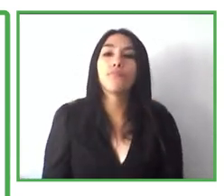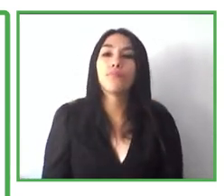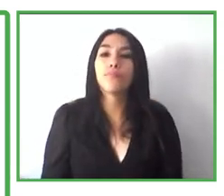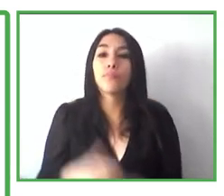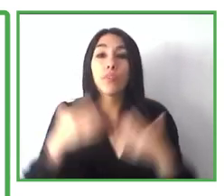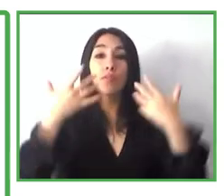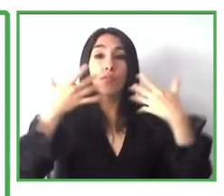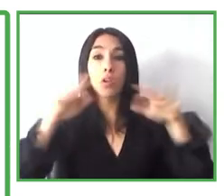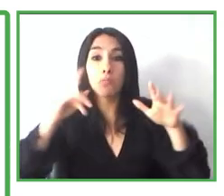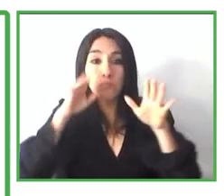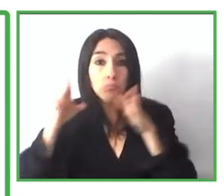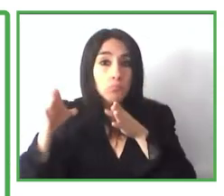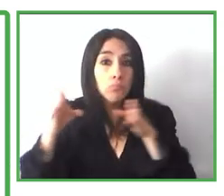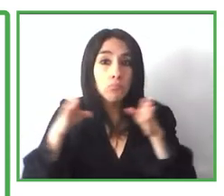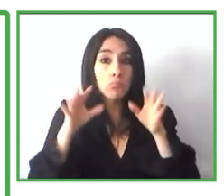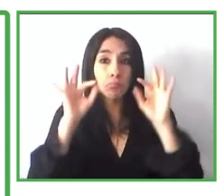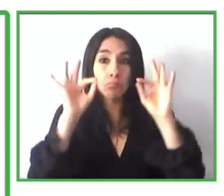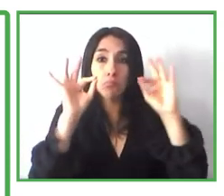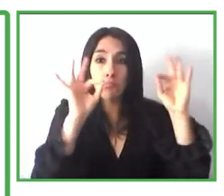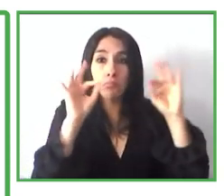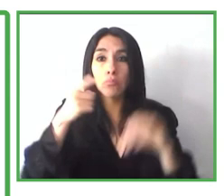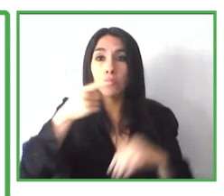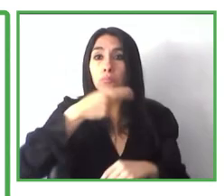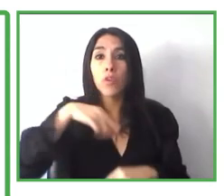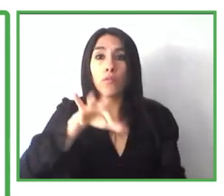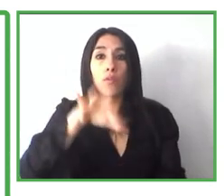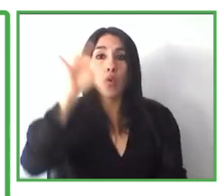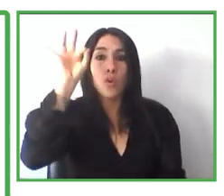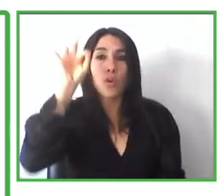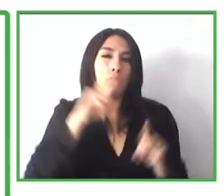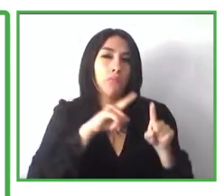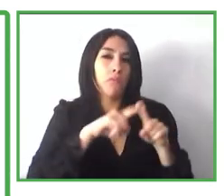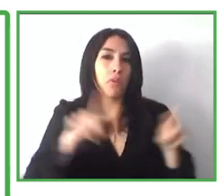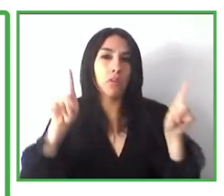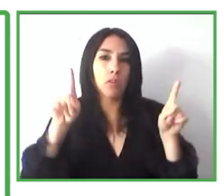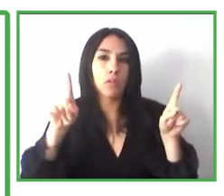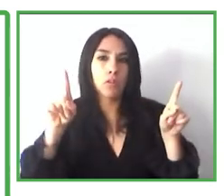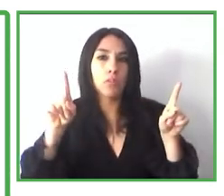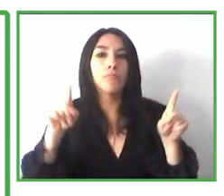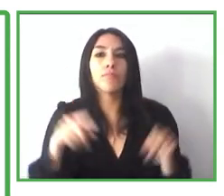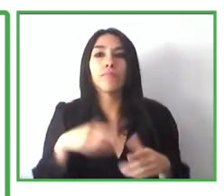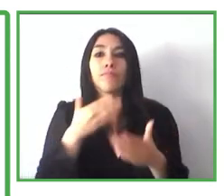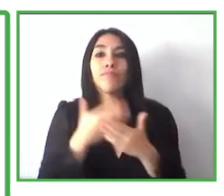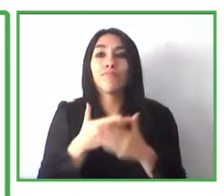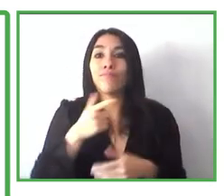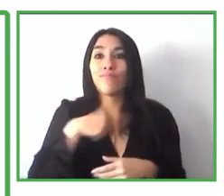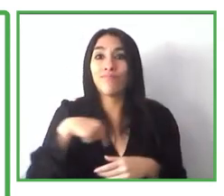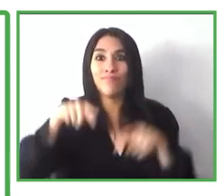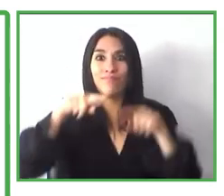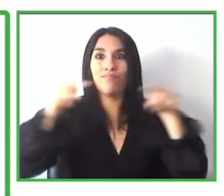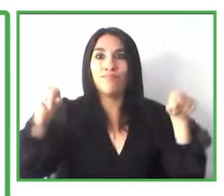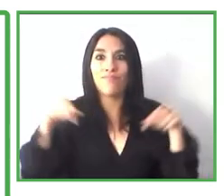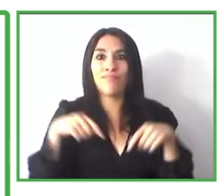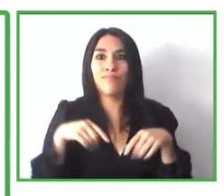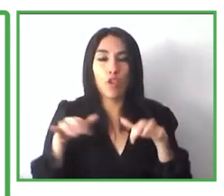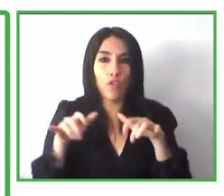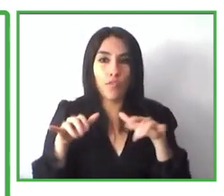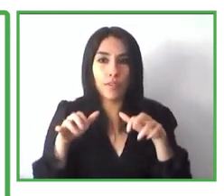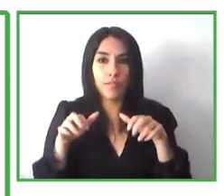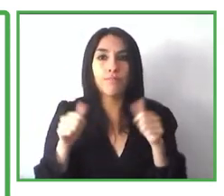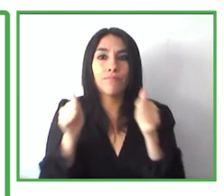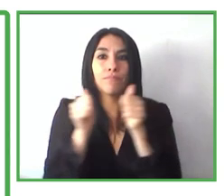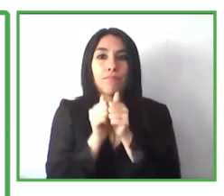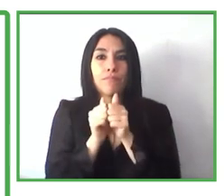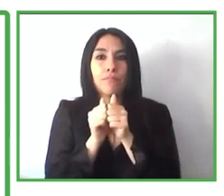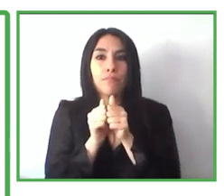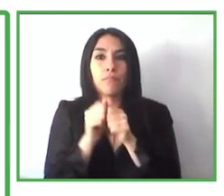Once we start working with them, usually we meet several times here in our offices and together we figure out